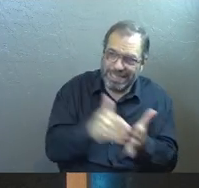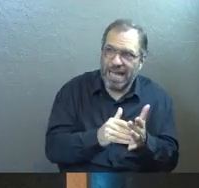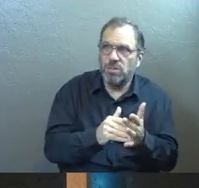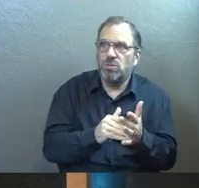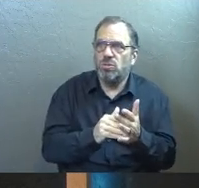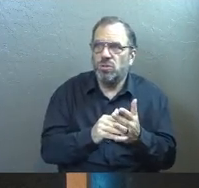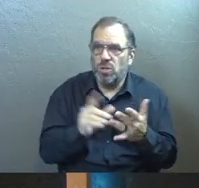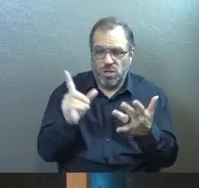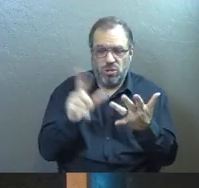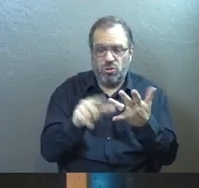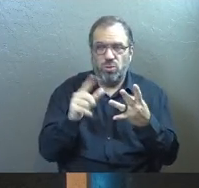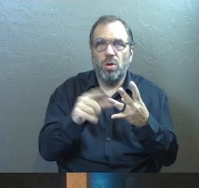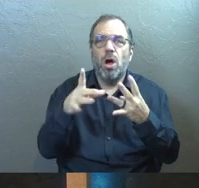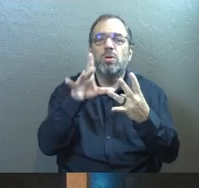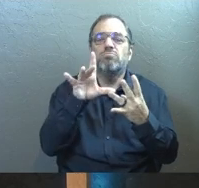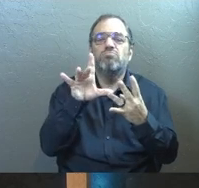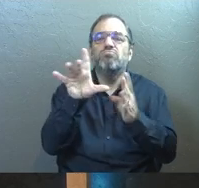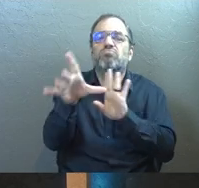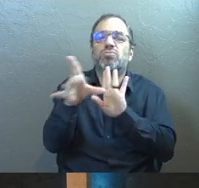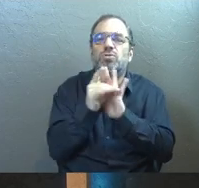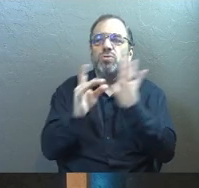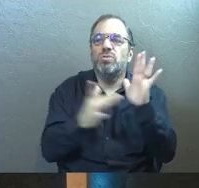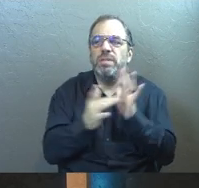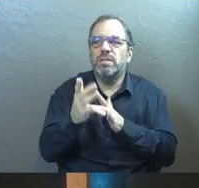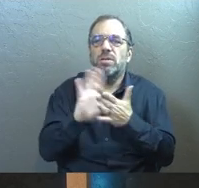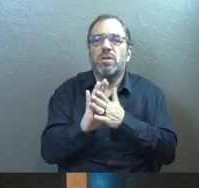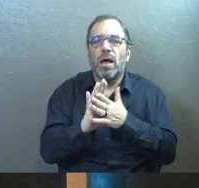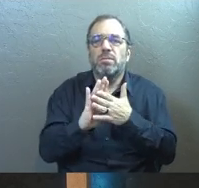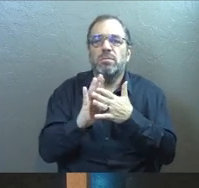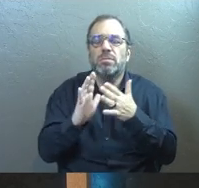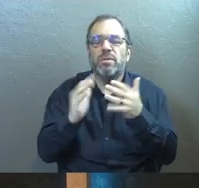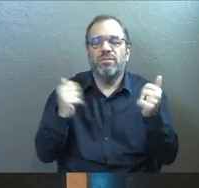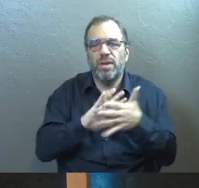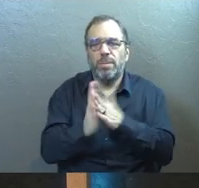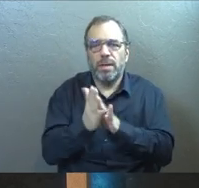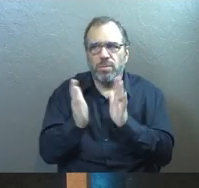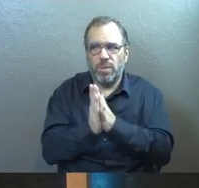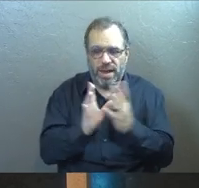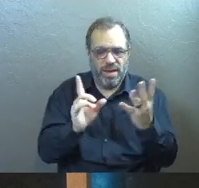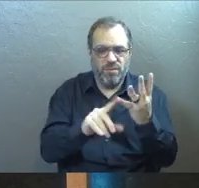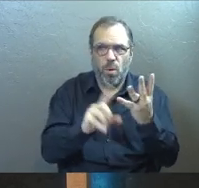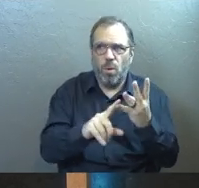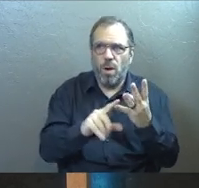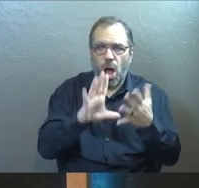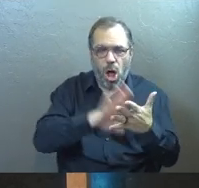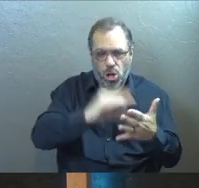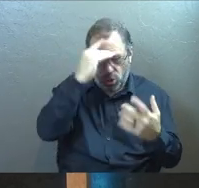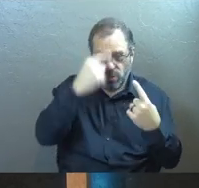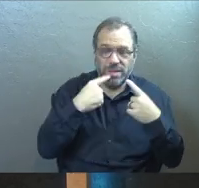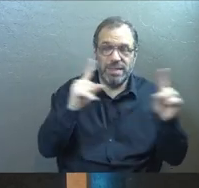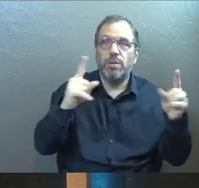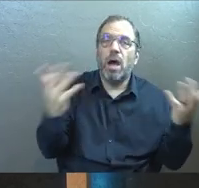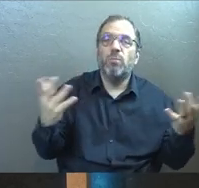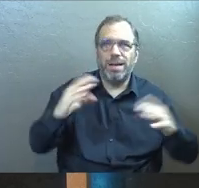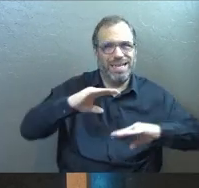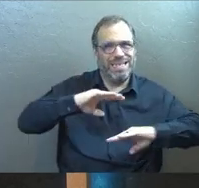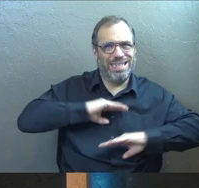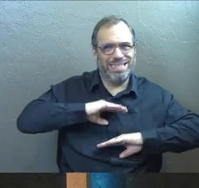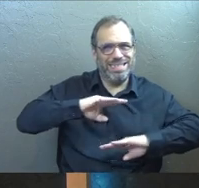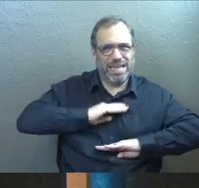to choose joy daily and turn your fears into prayer. And then number four, learn the secret of contentment.